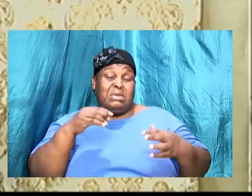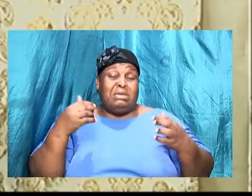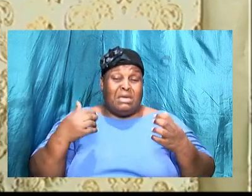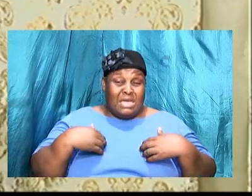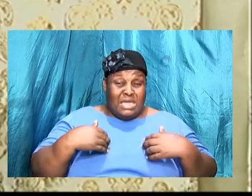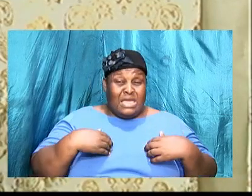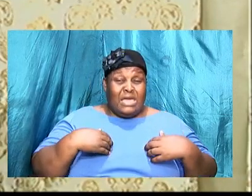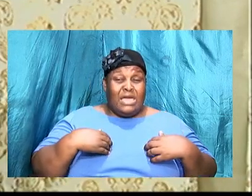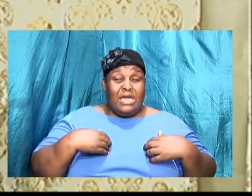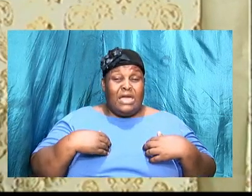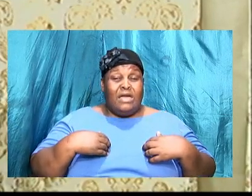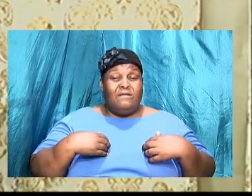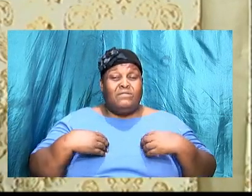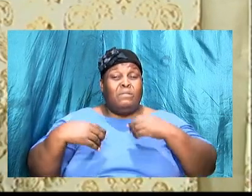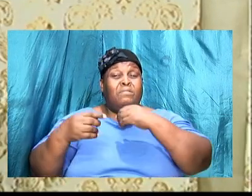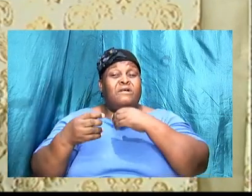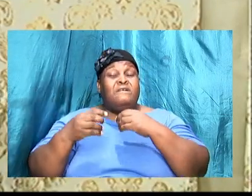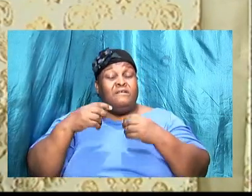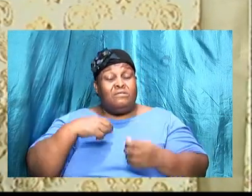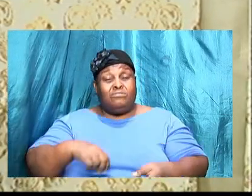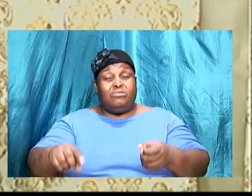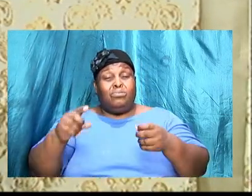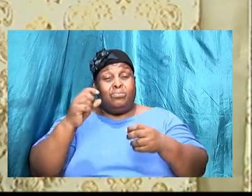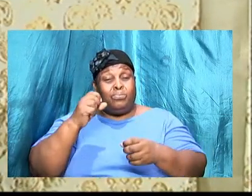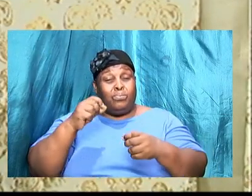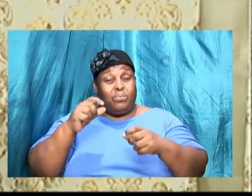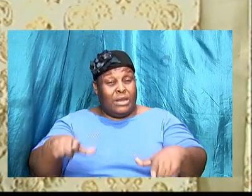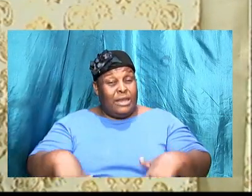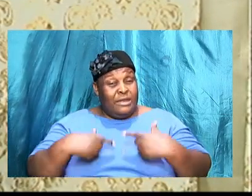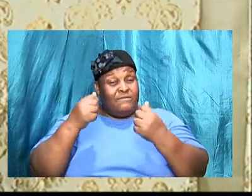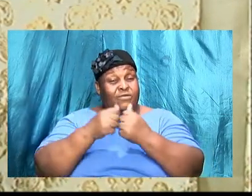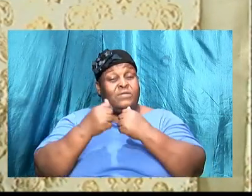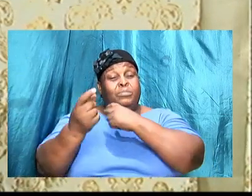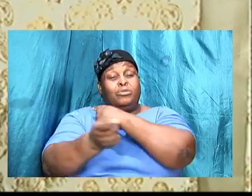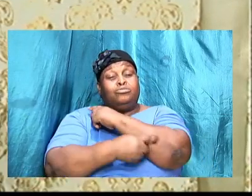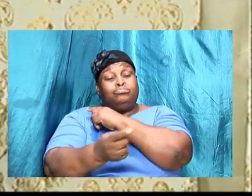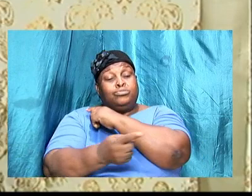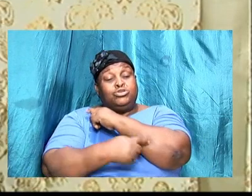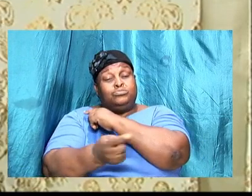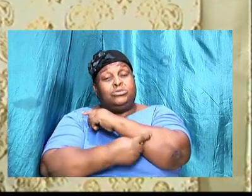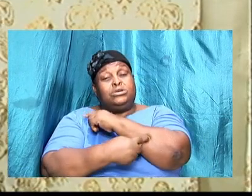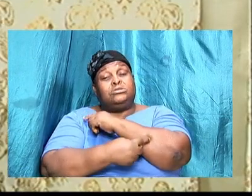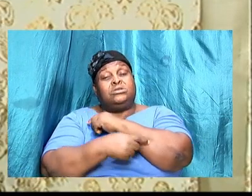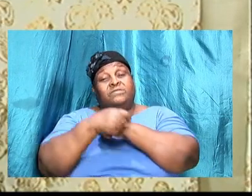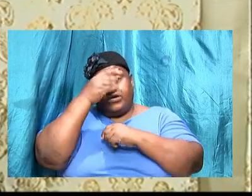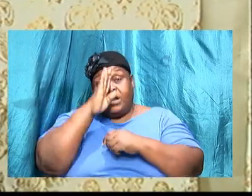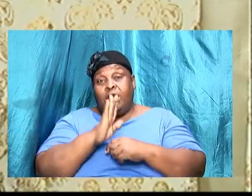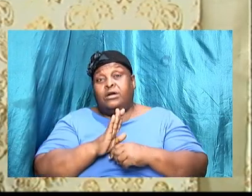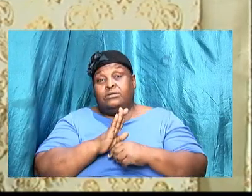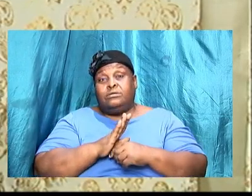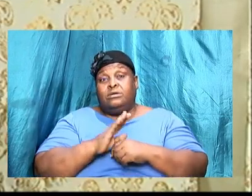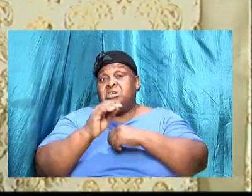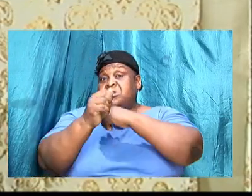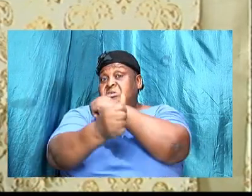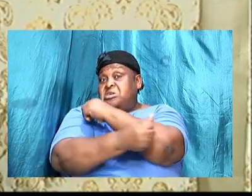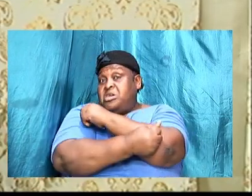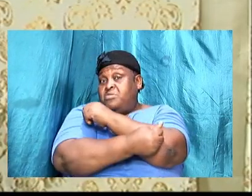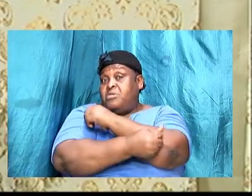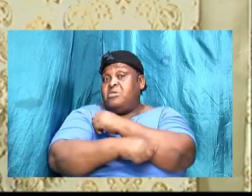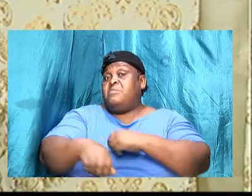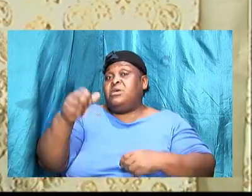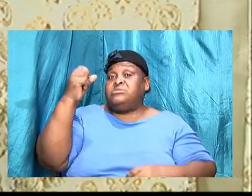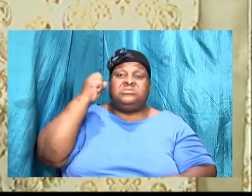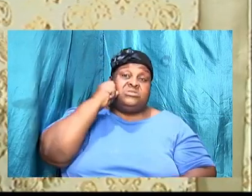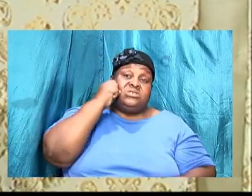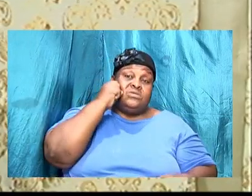the consequences. Abraham and his wife were living nice and alright. The